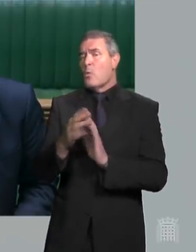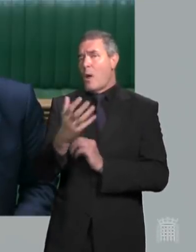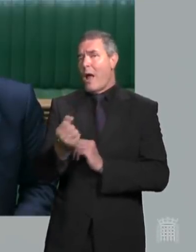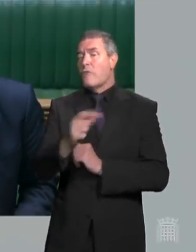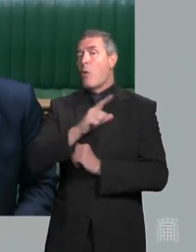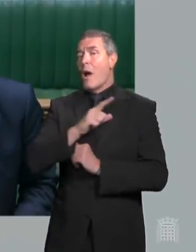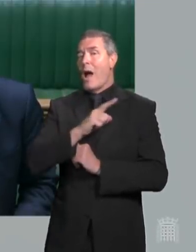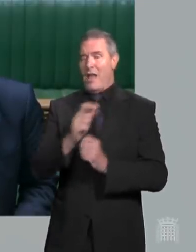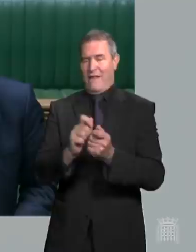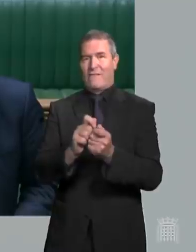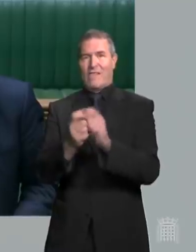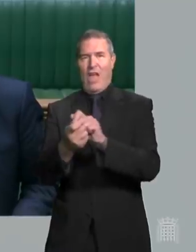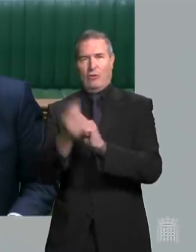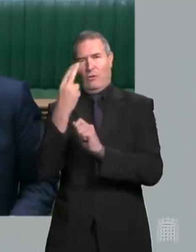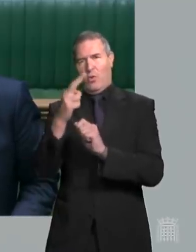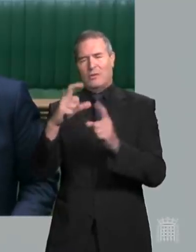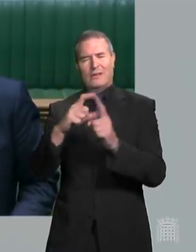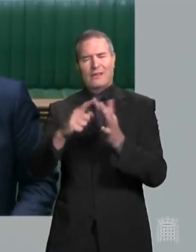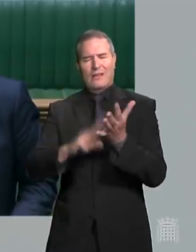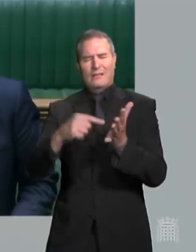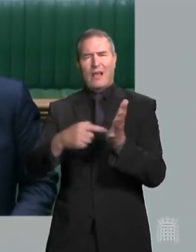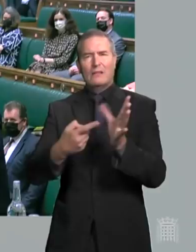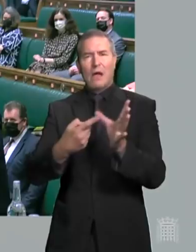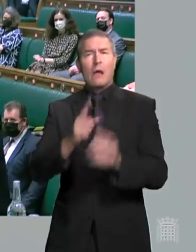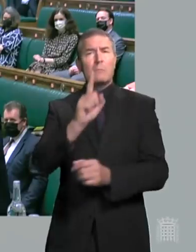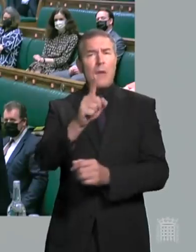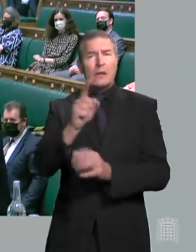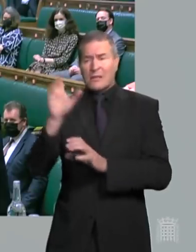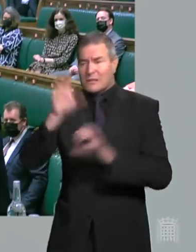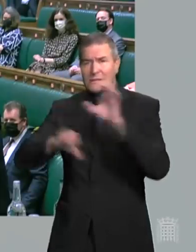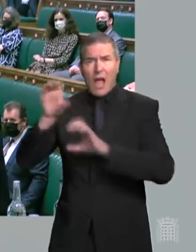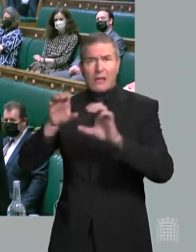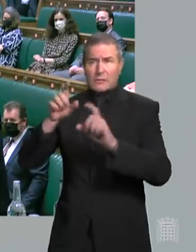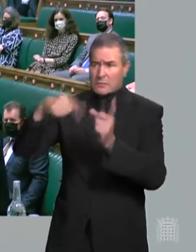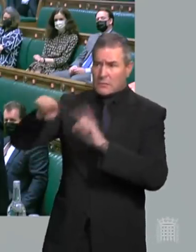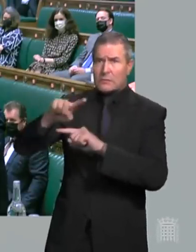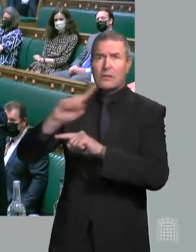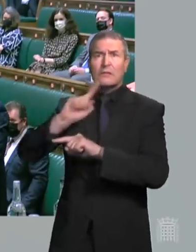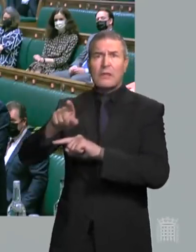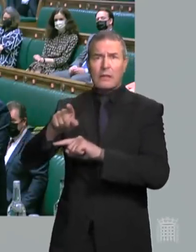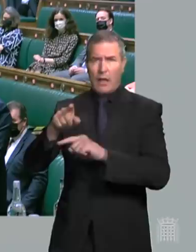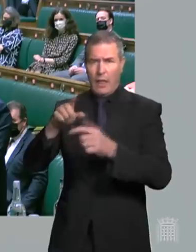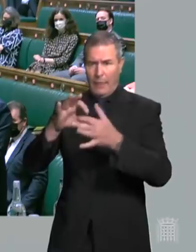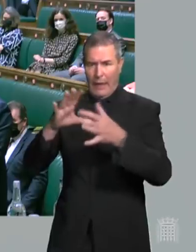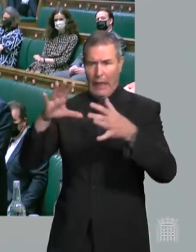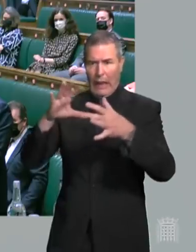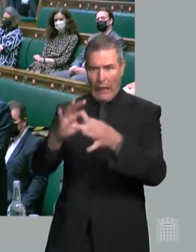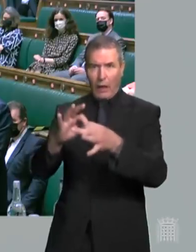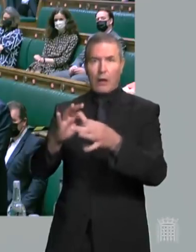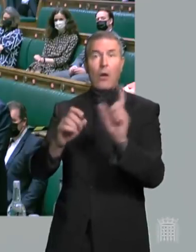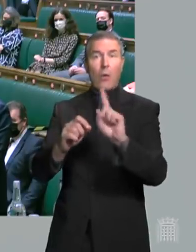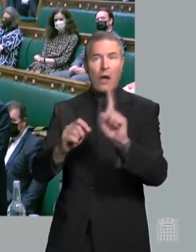Delta variant. But scientists are also absolutely clear that we have severed the link between